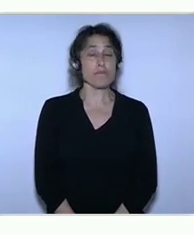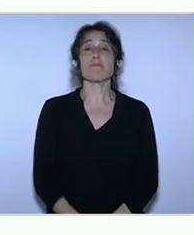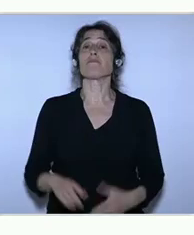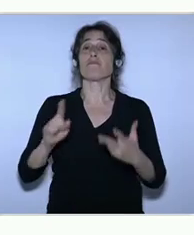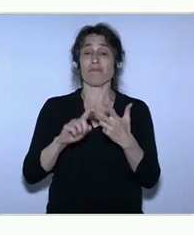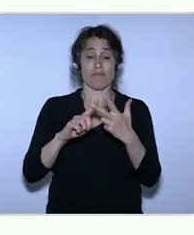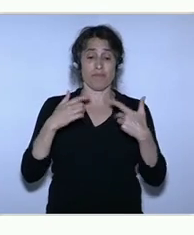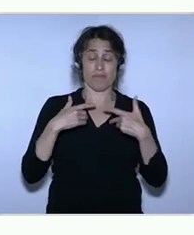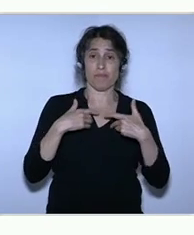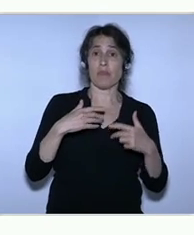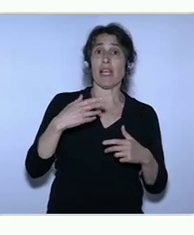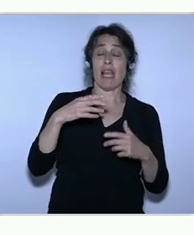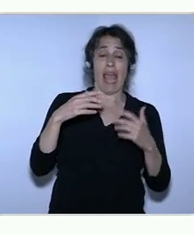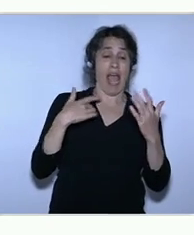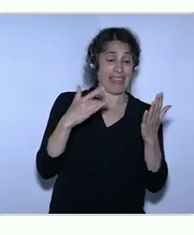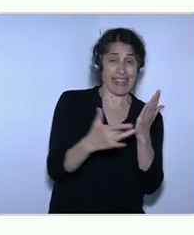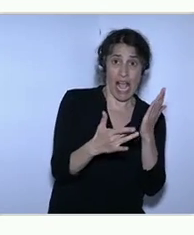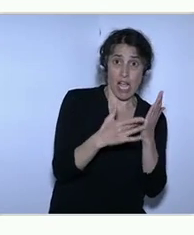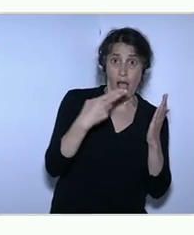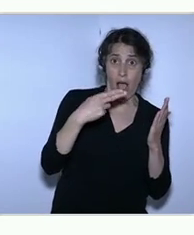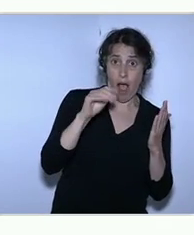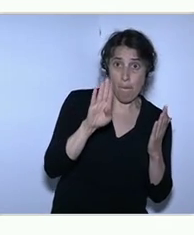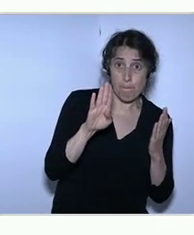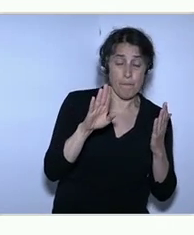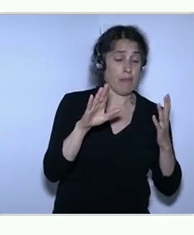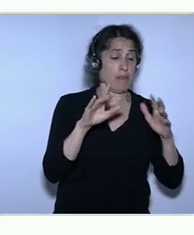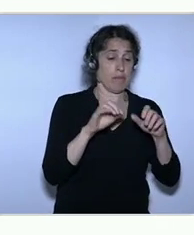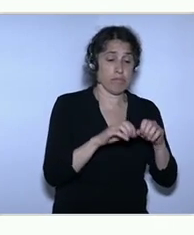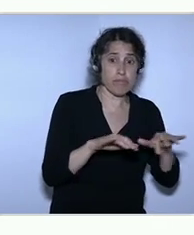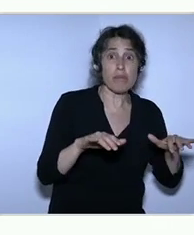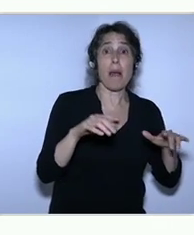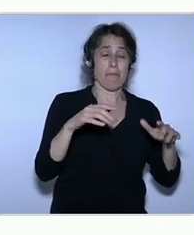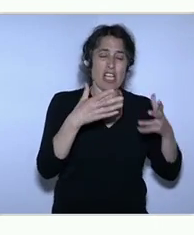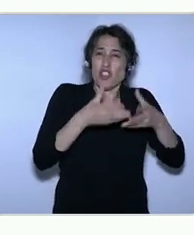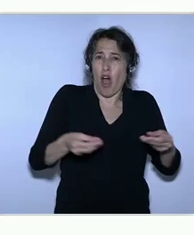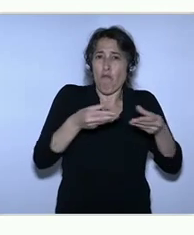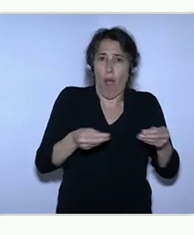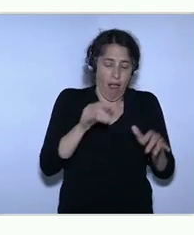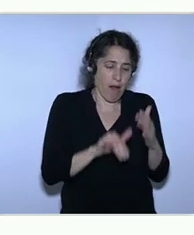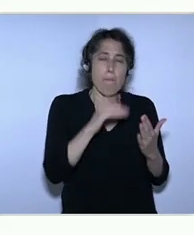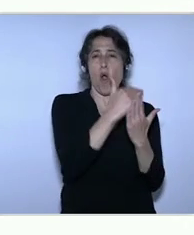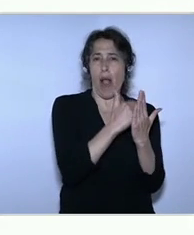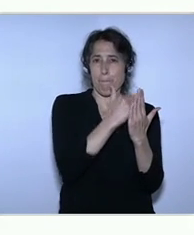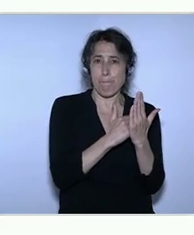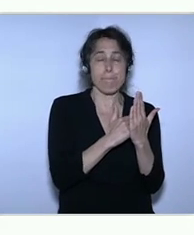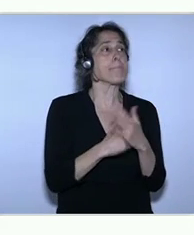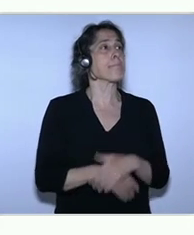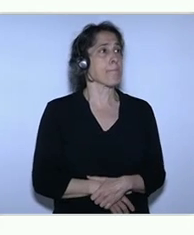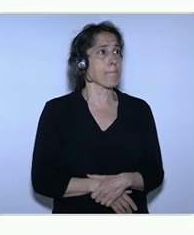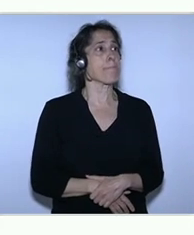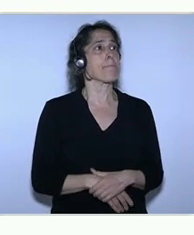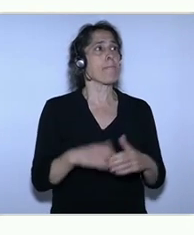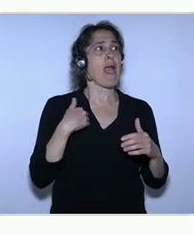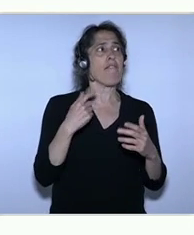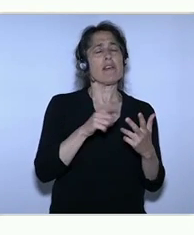afield in Riga, there are other technology startups building hardware. And AirDog is one of the best known